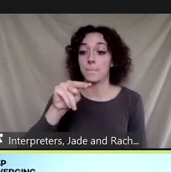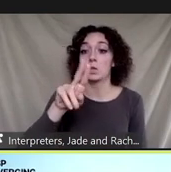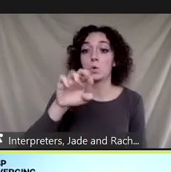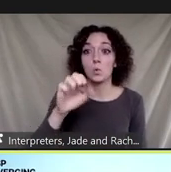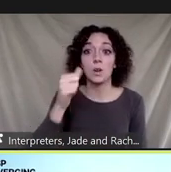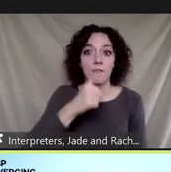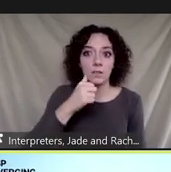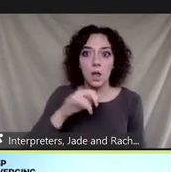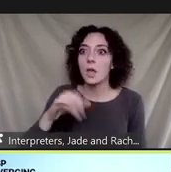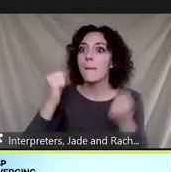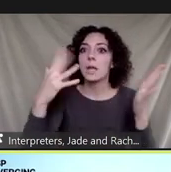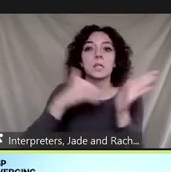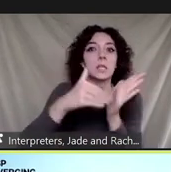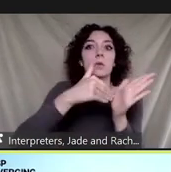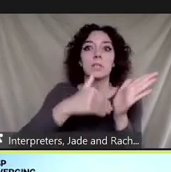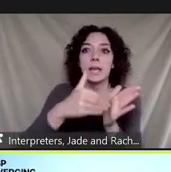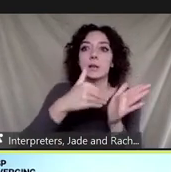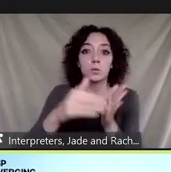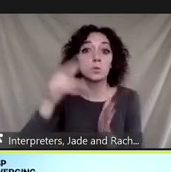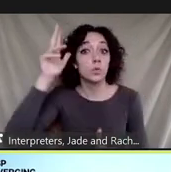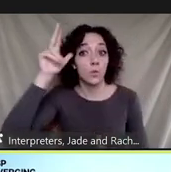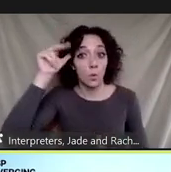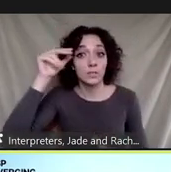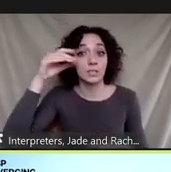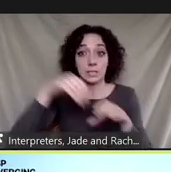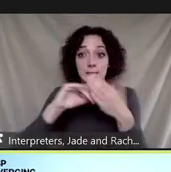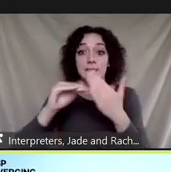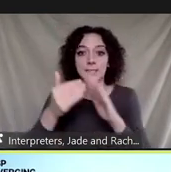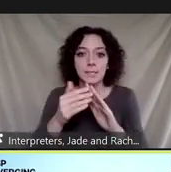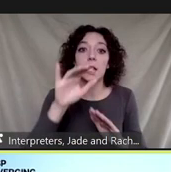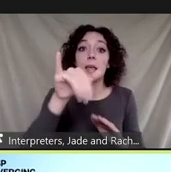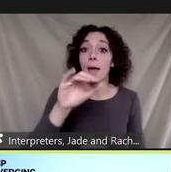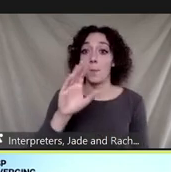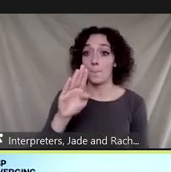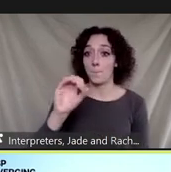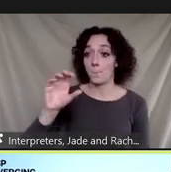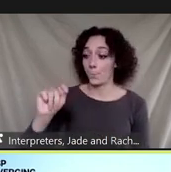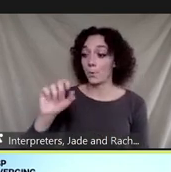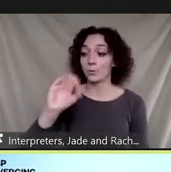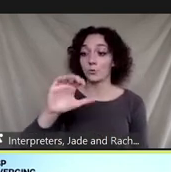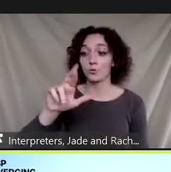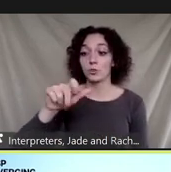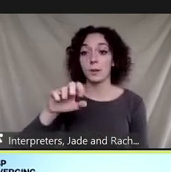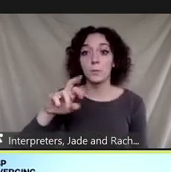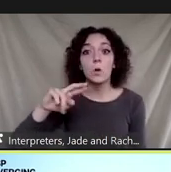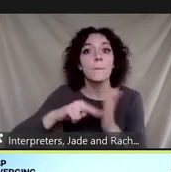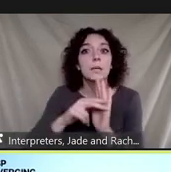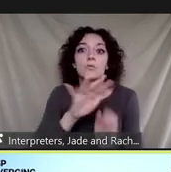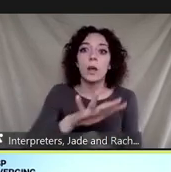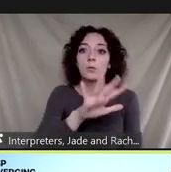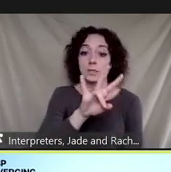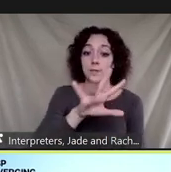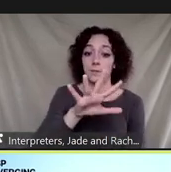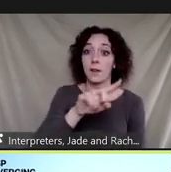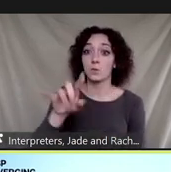of horses in a city the boot scraper enabled you to remove i don't know 75 percent 80 of this pollution